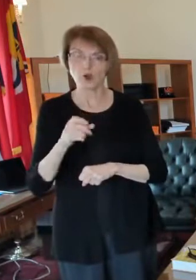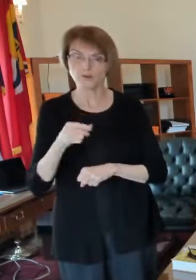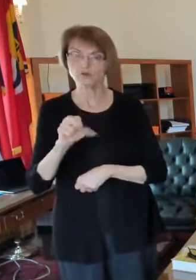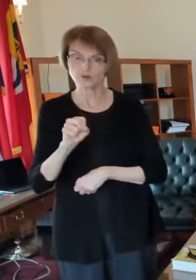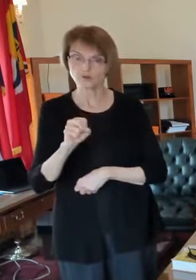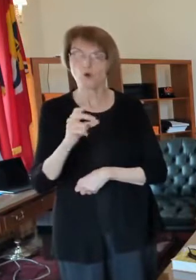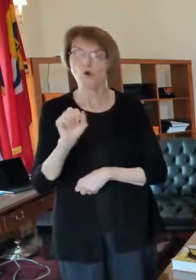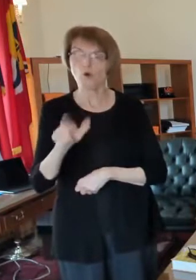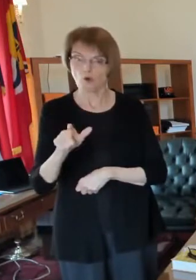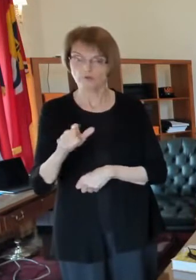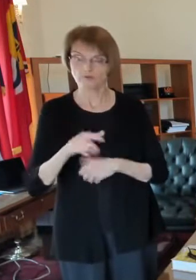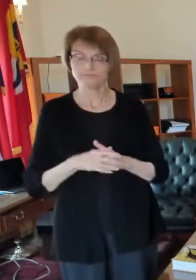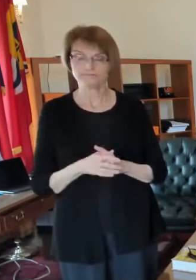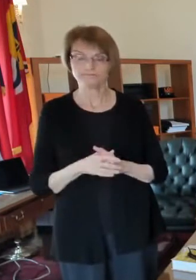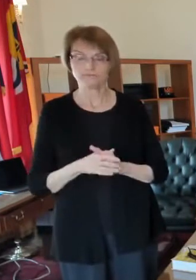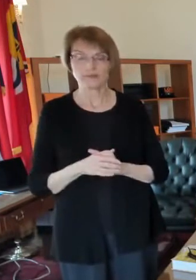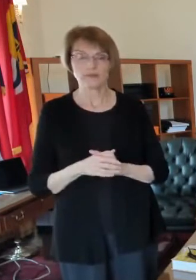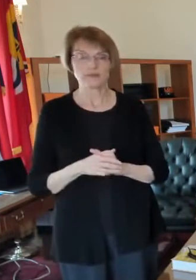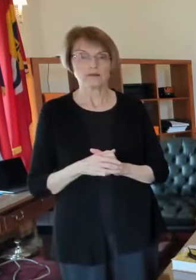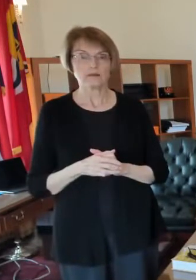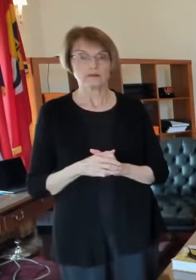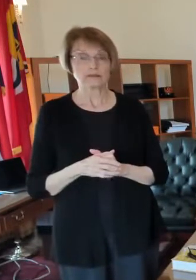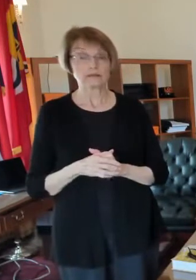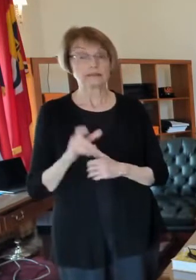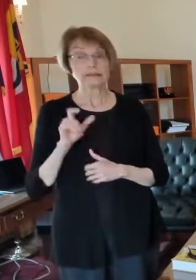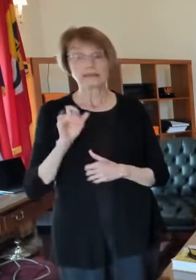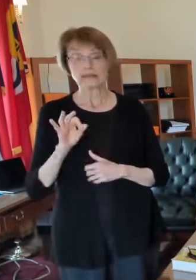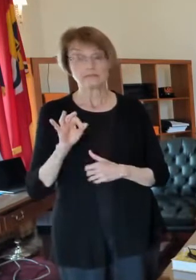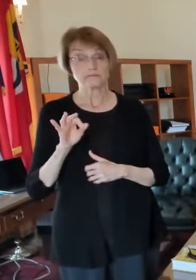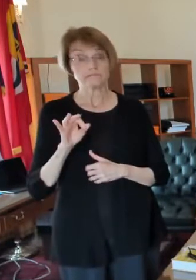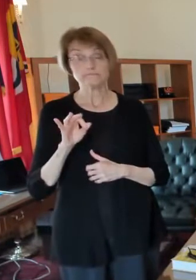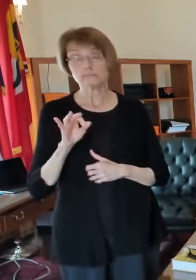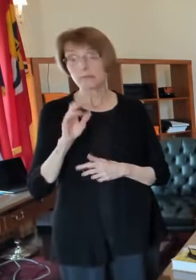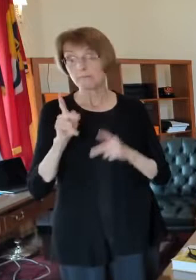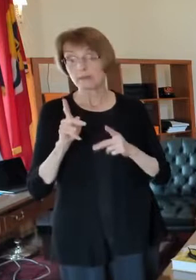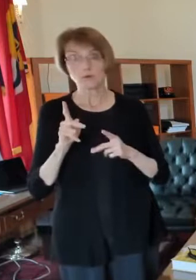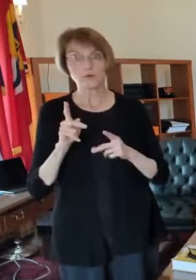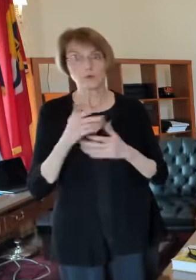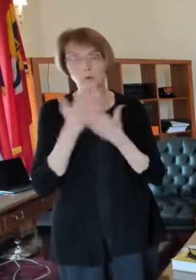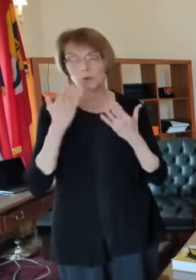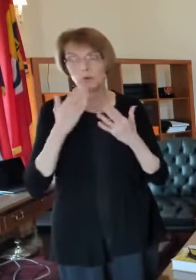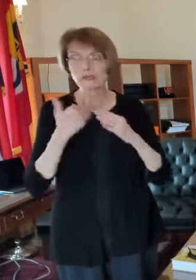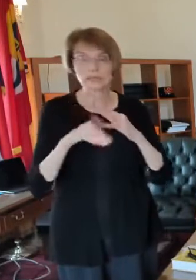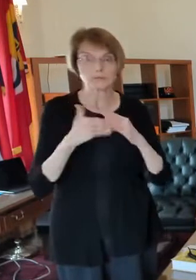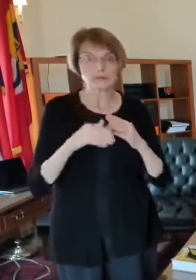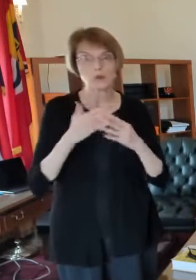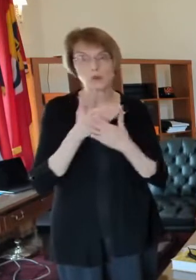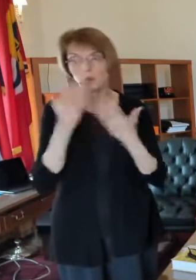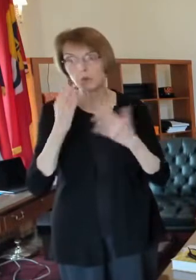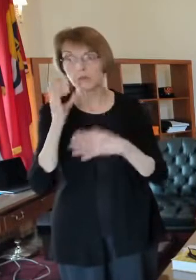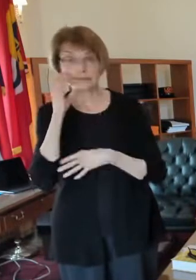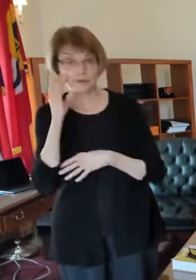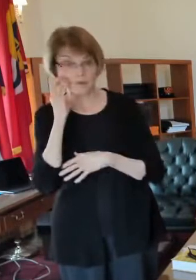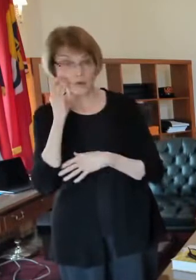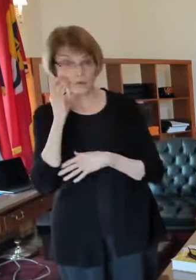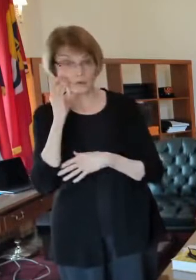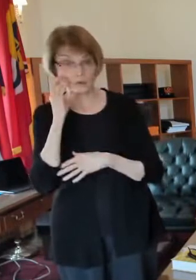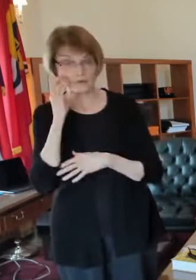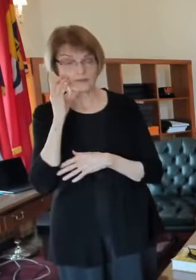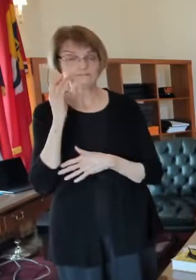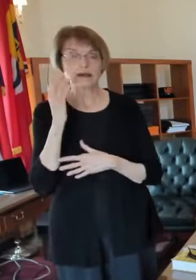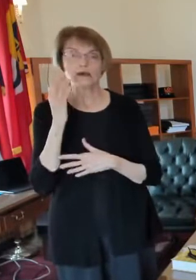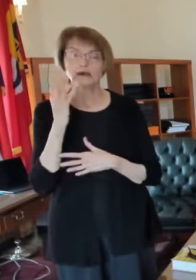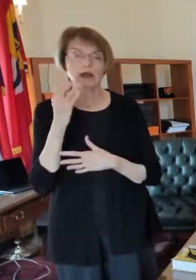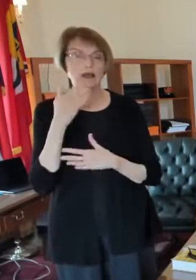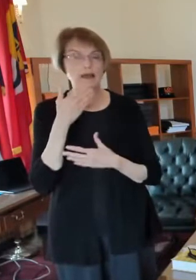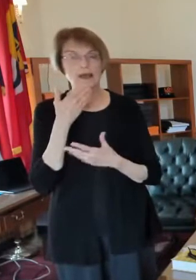for anyone who doesn't have email or uh cell phone i think you all know because i've said it so